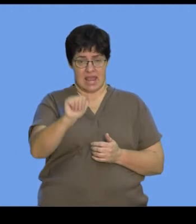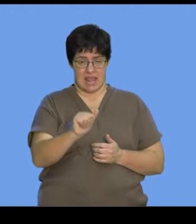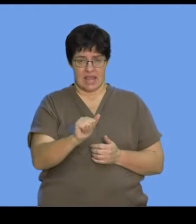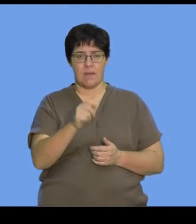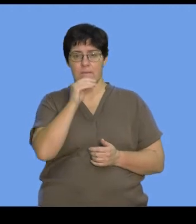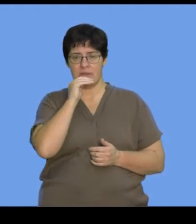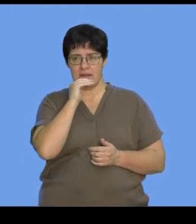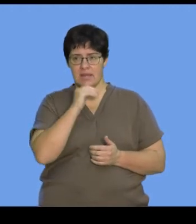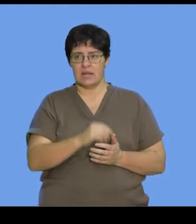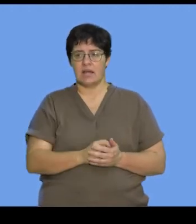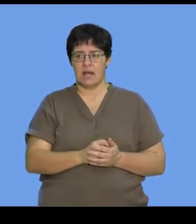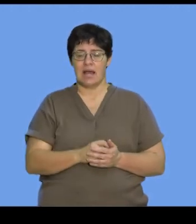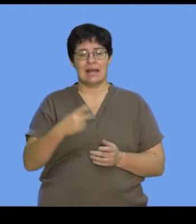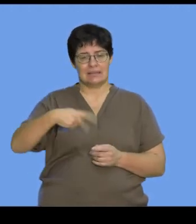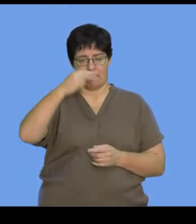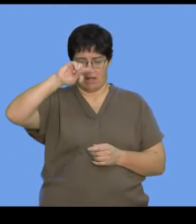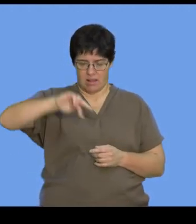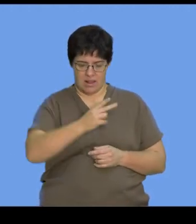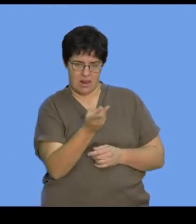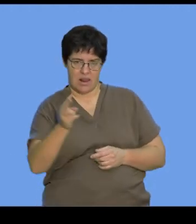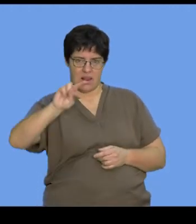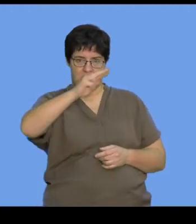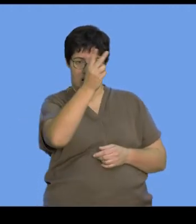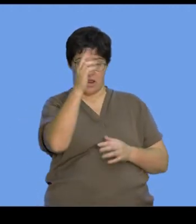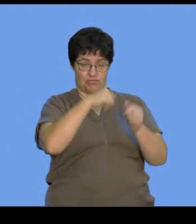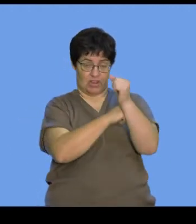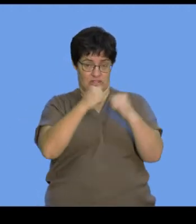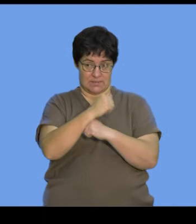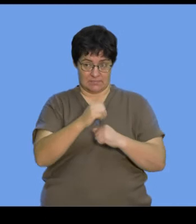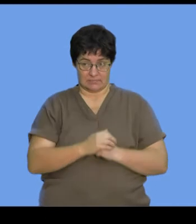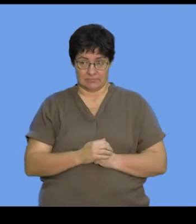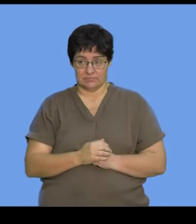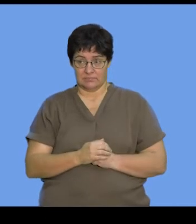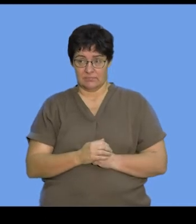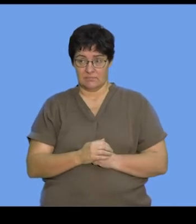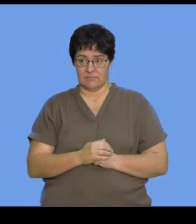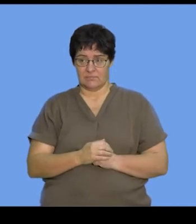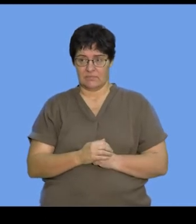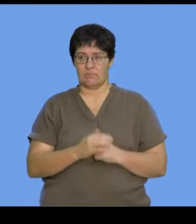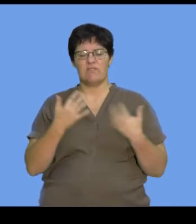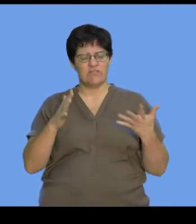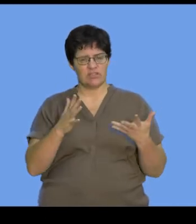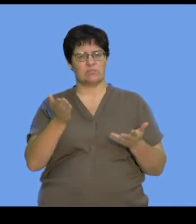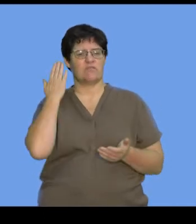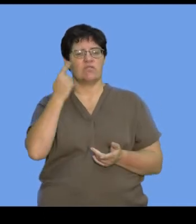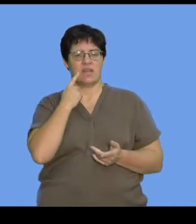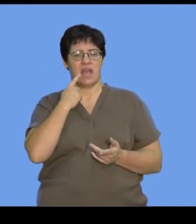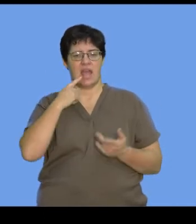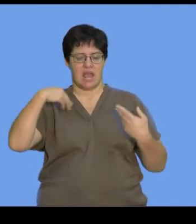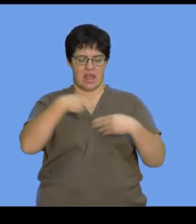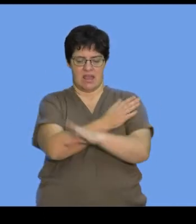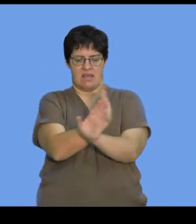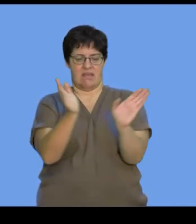a double helical structure. What does that mean? So, on this side of the board, I've indicated to you a twisted